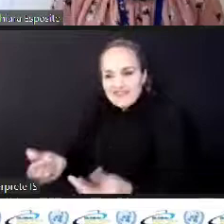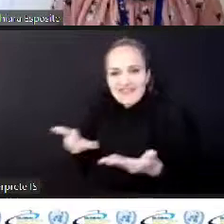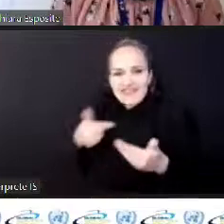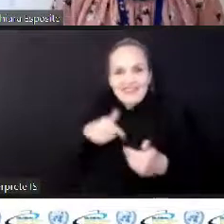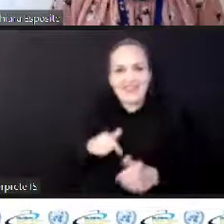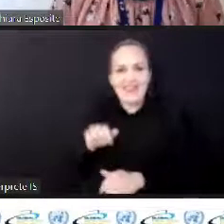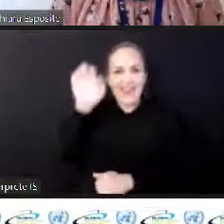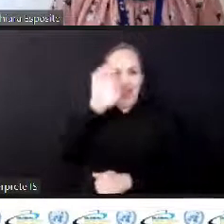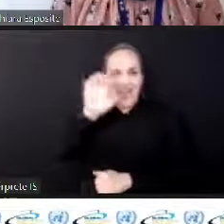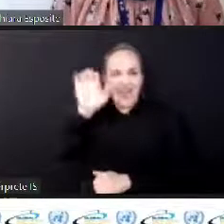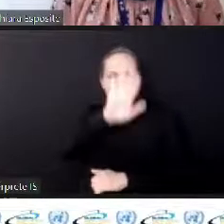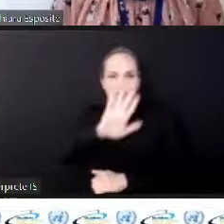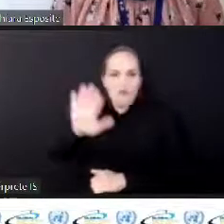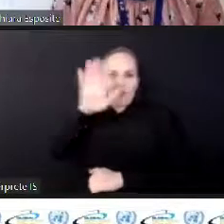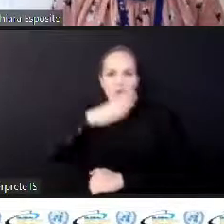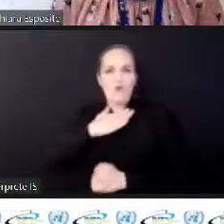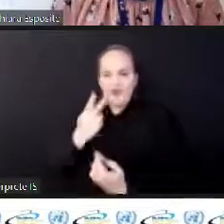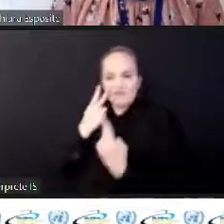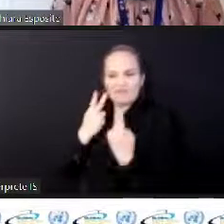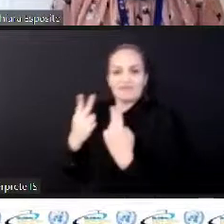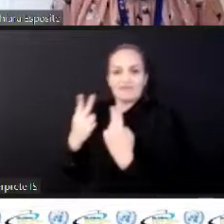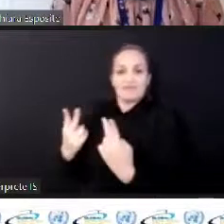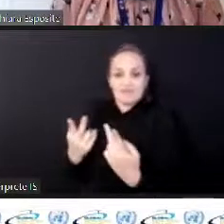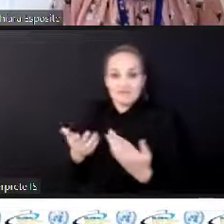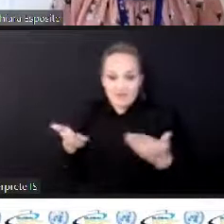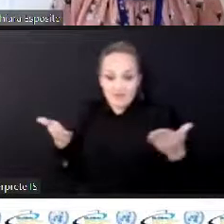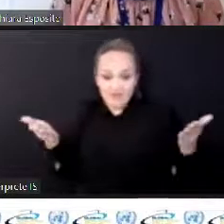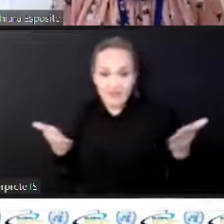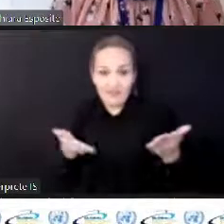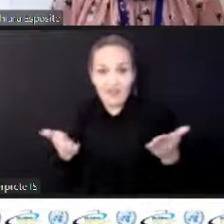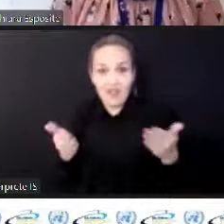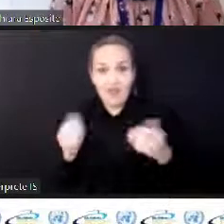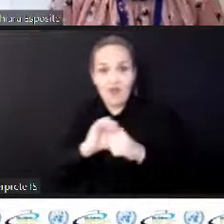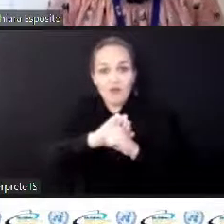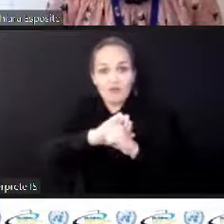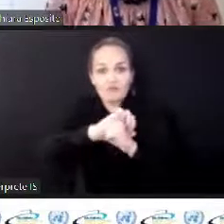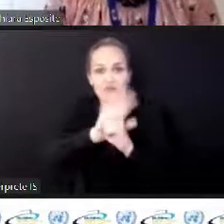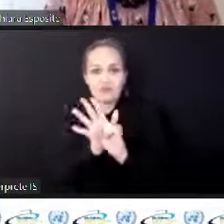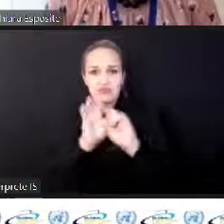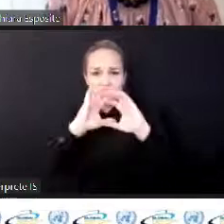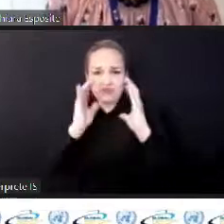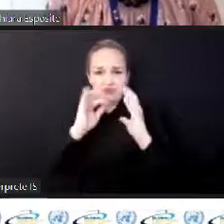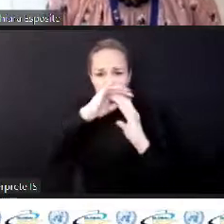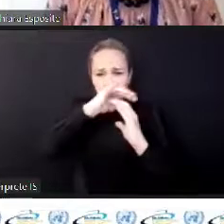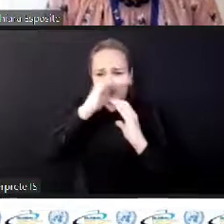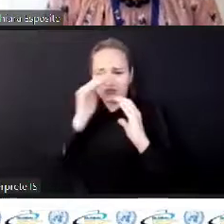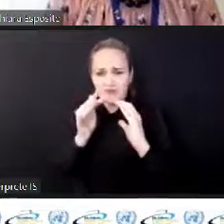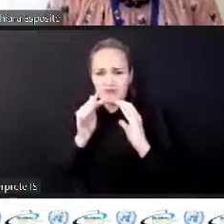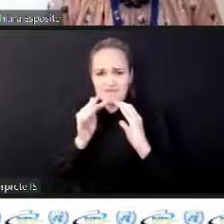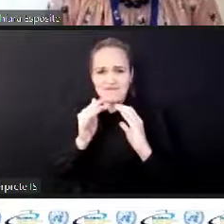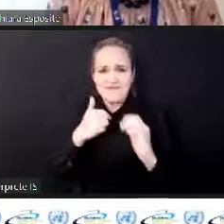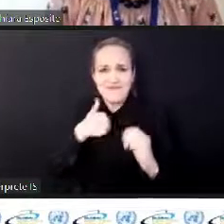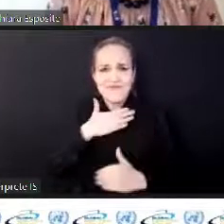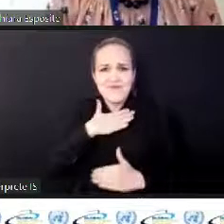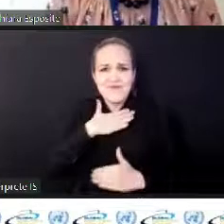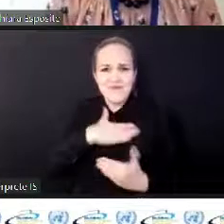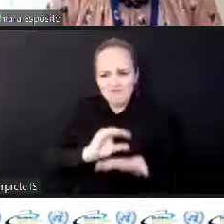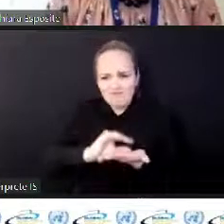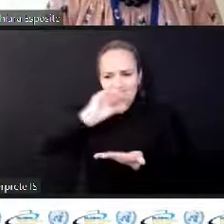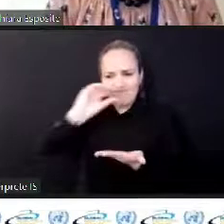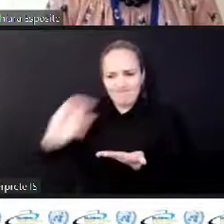training. We also, we work with the African Digital Media Institute in Kenya, where we actually